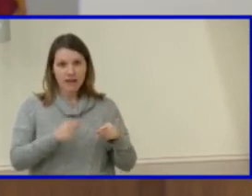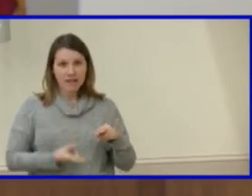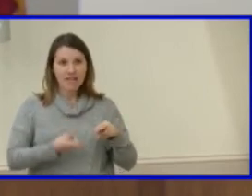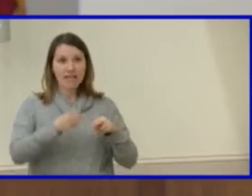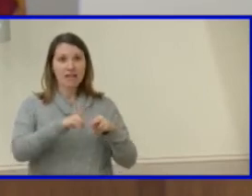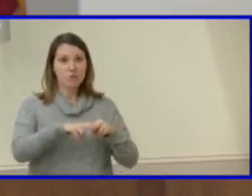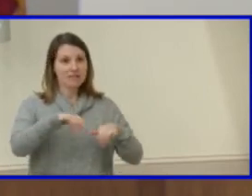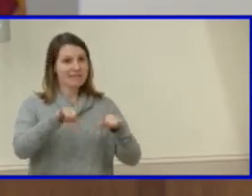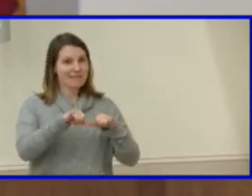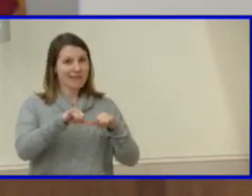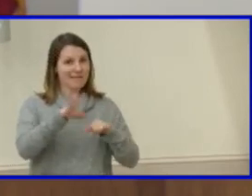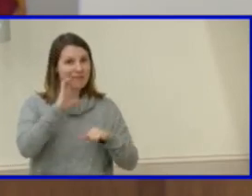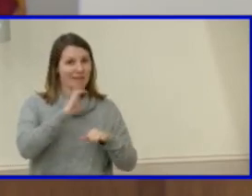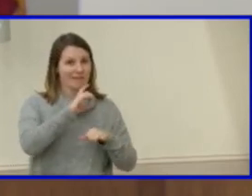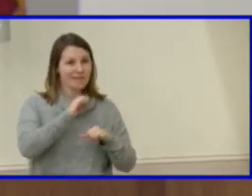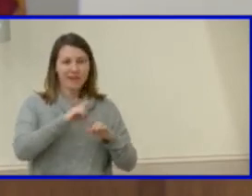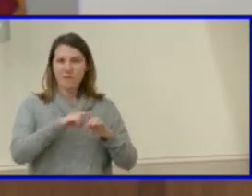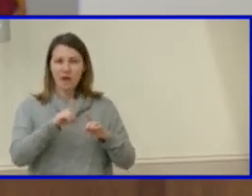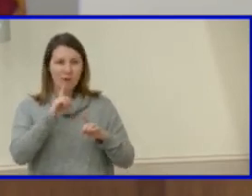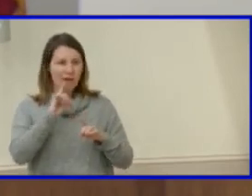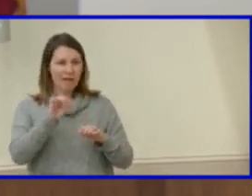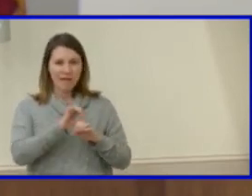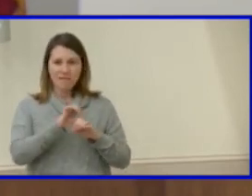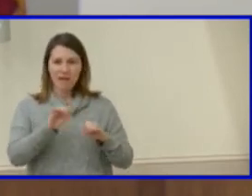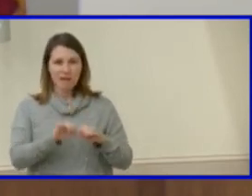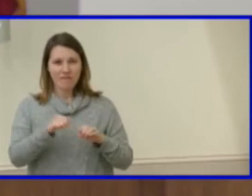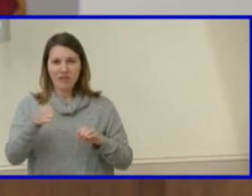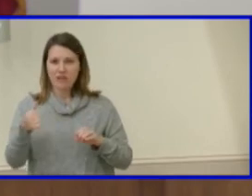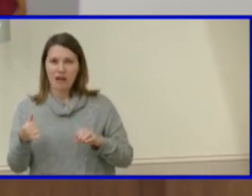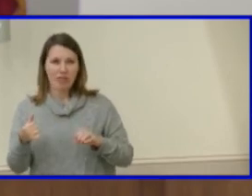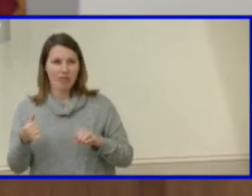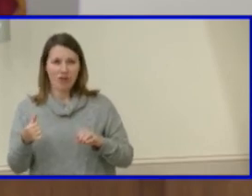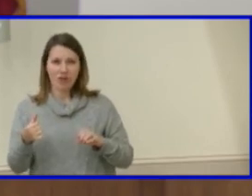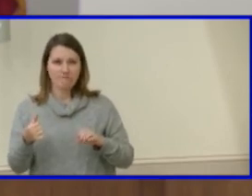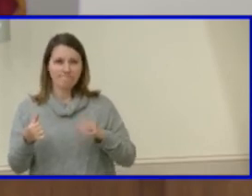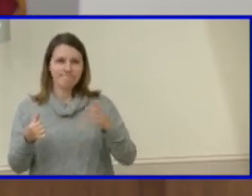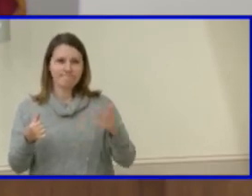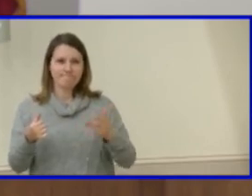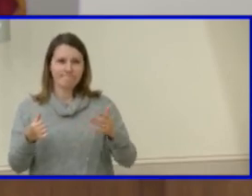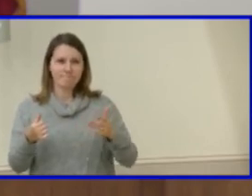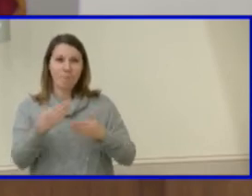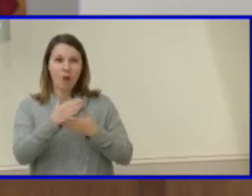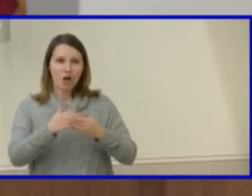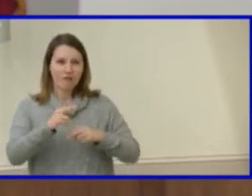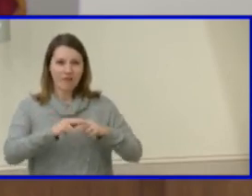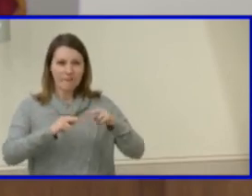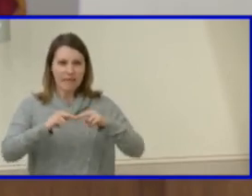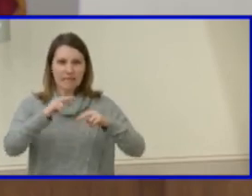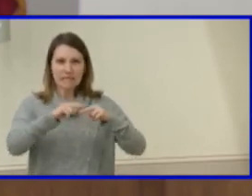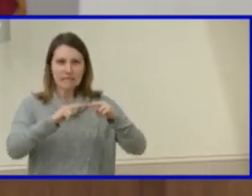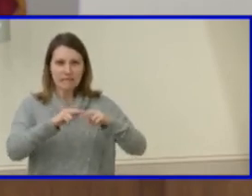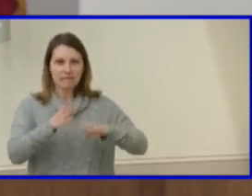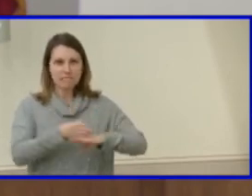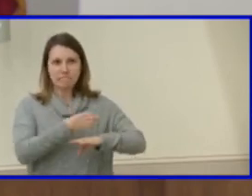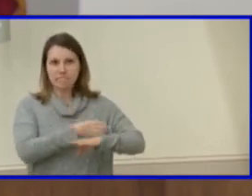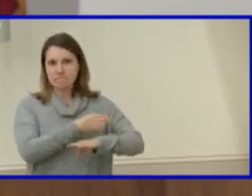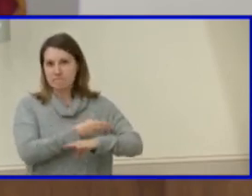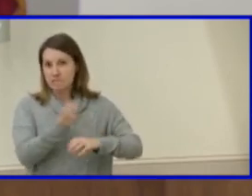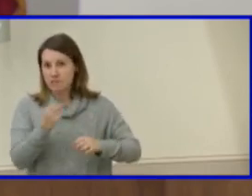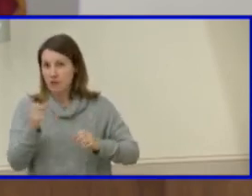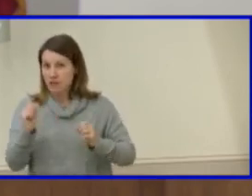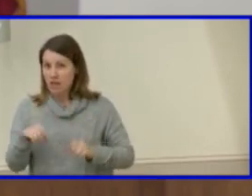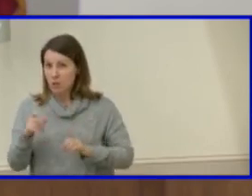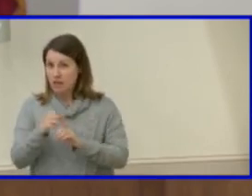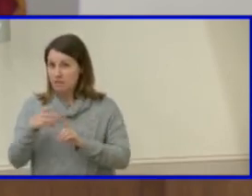the cafeteria but really none of the other amenities if you will um can can you opine on that